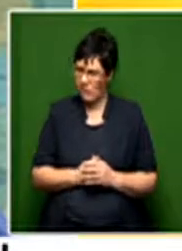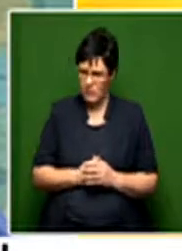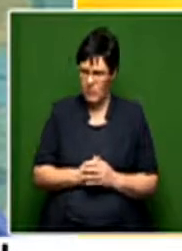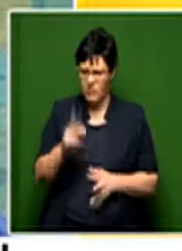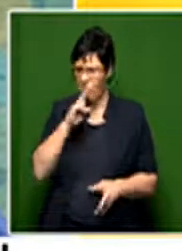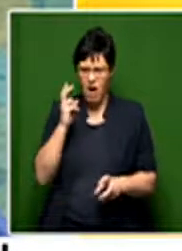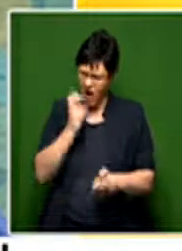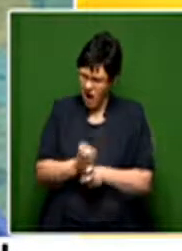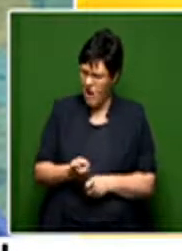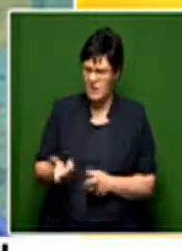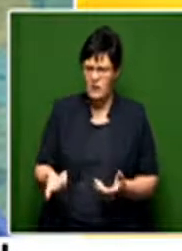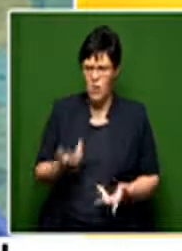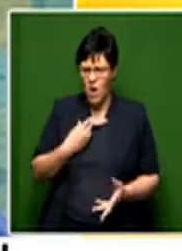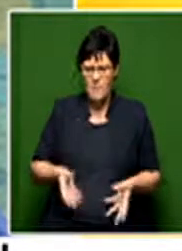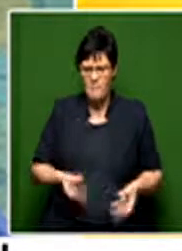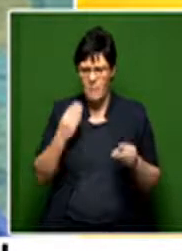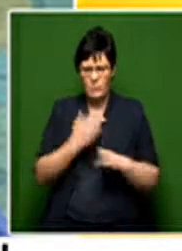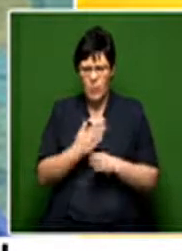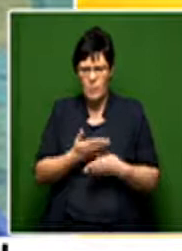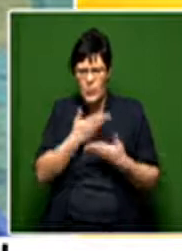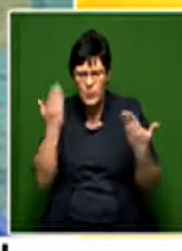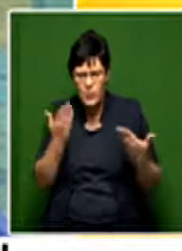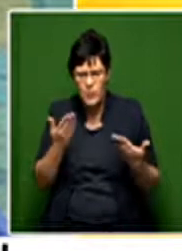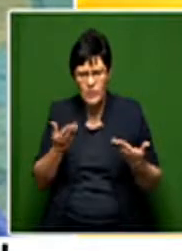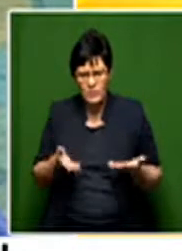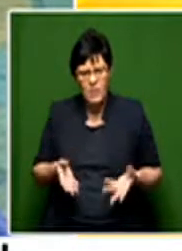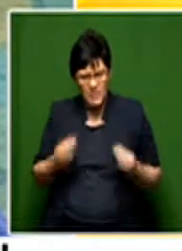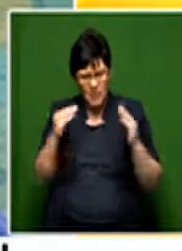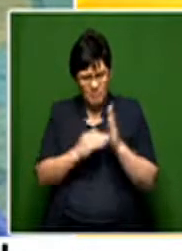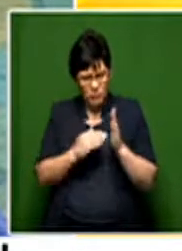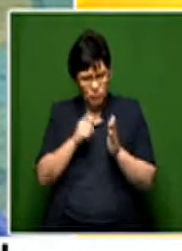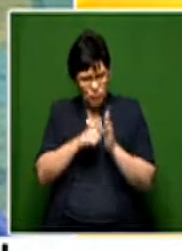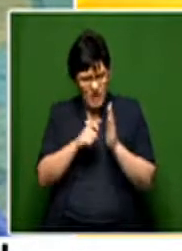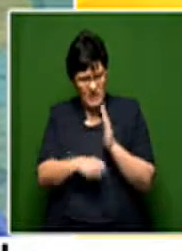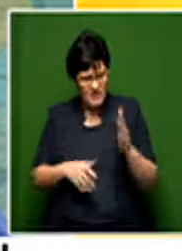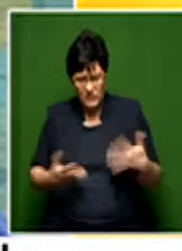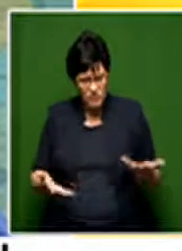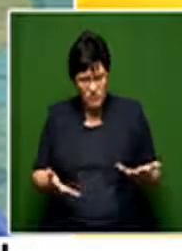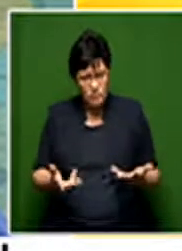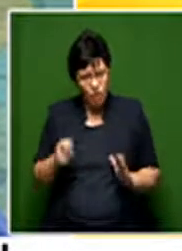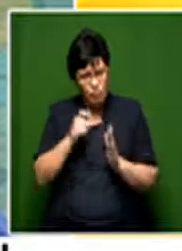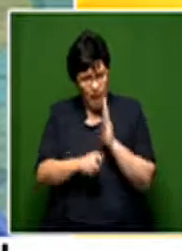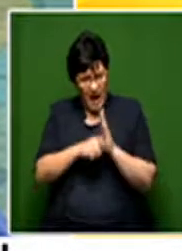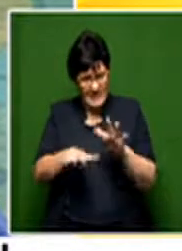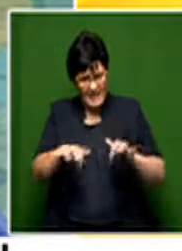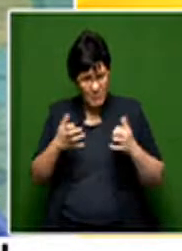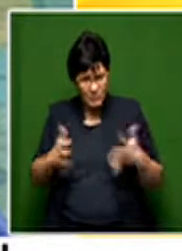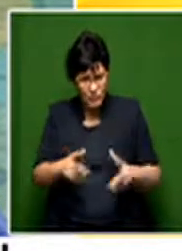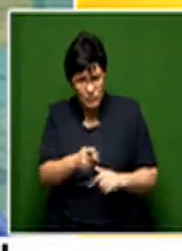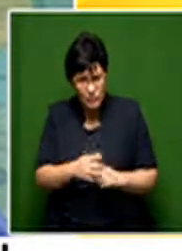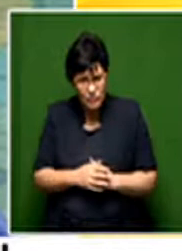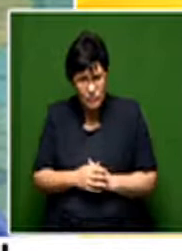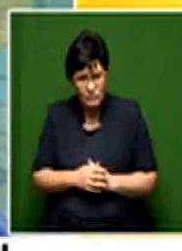it's very hard for you because you can't get a job. You, did you manage to write matric? So you got to matric? Were you able to write those exams?